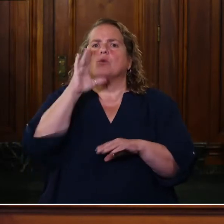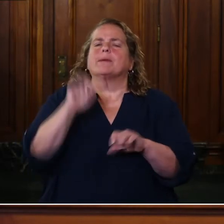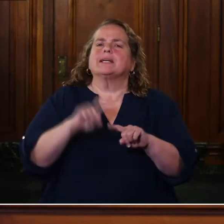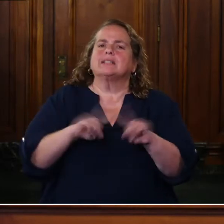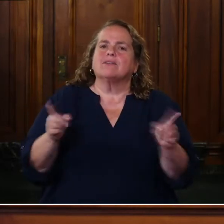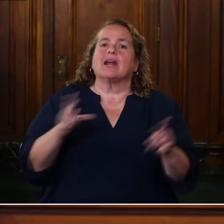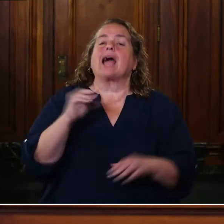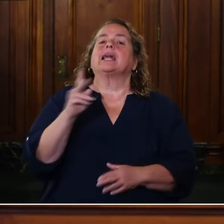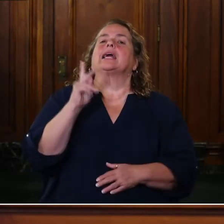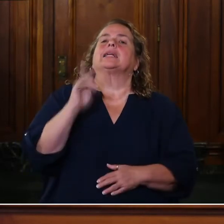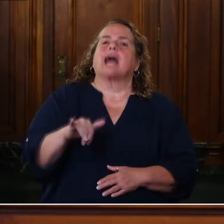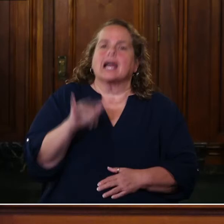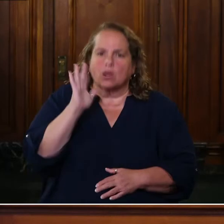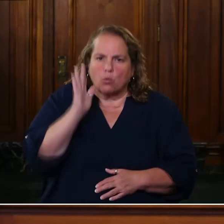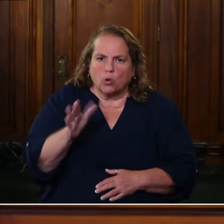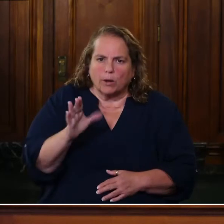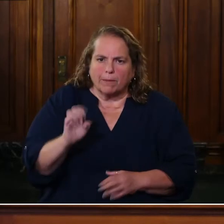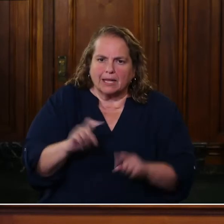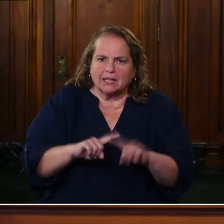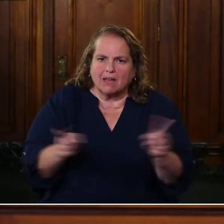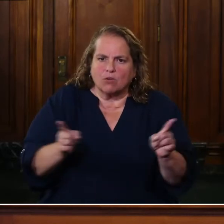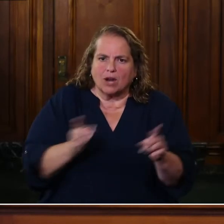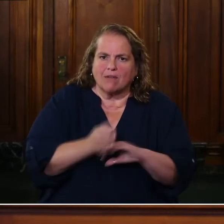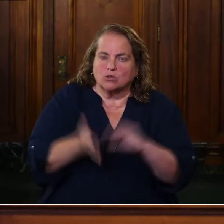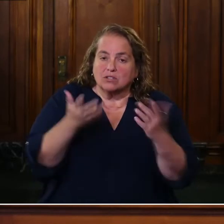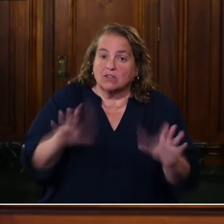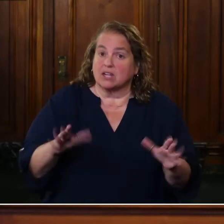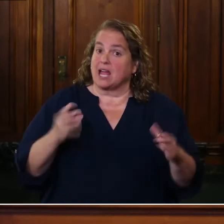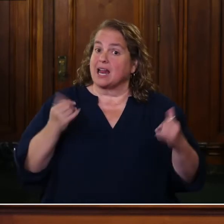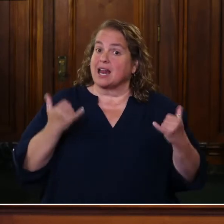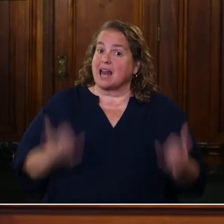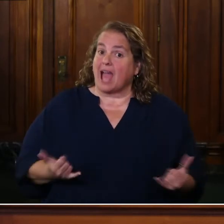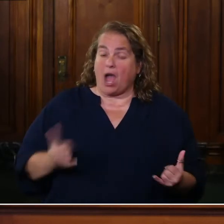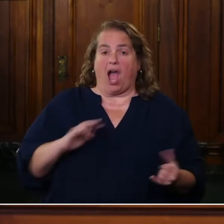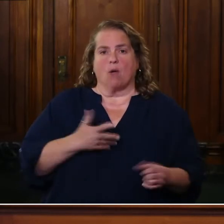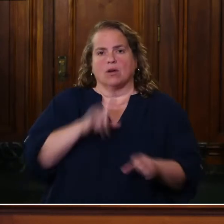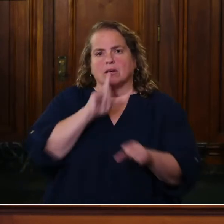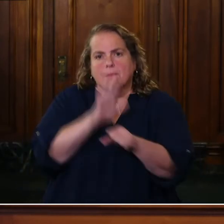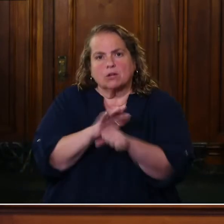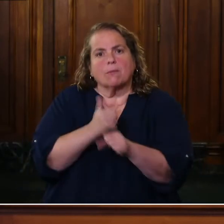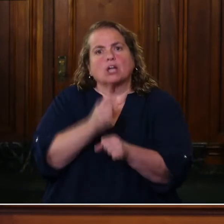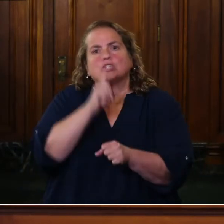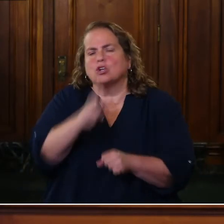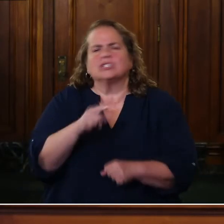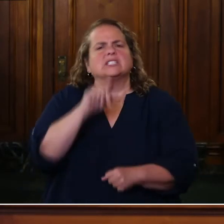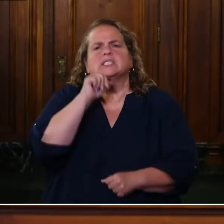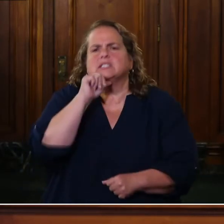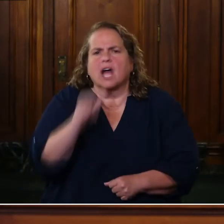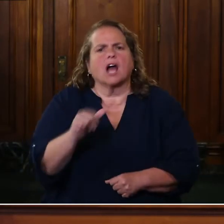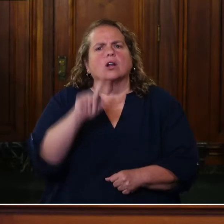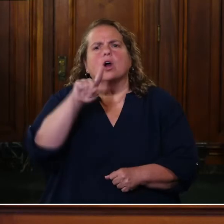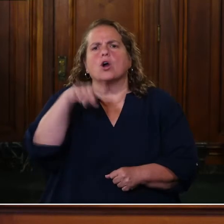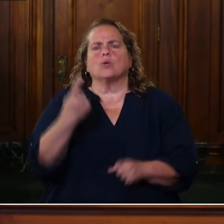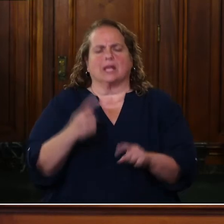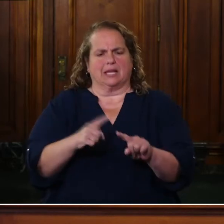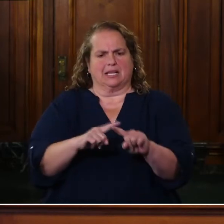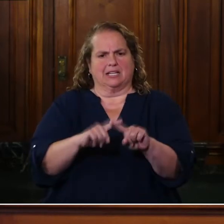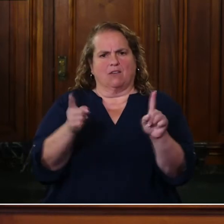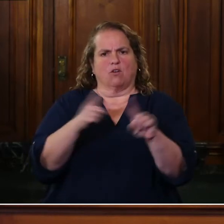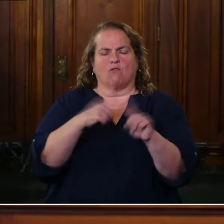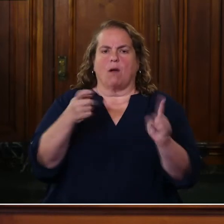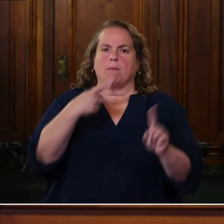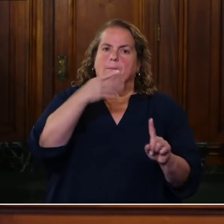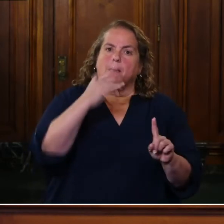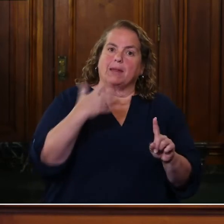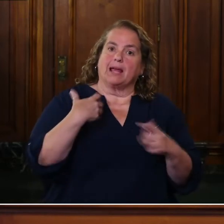Kentucky was going to be different afterwards. And now, our commitment is to make sure it's not just different from a public